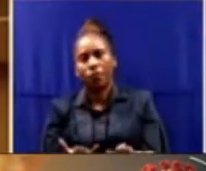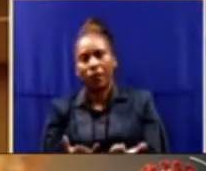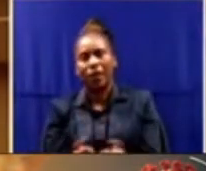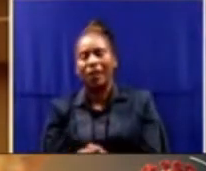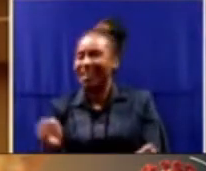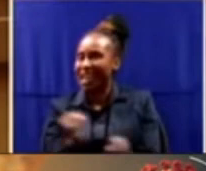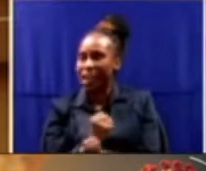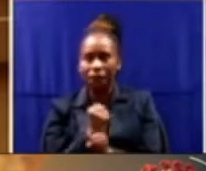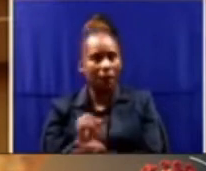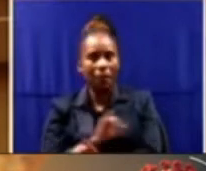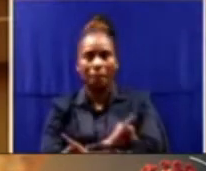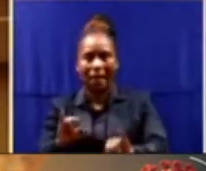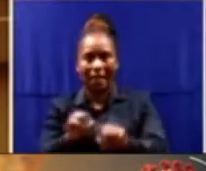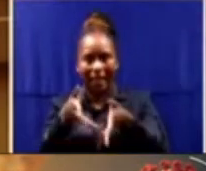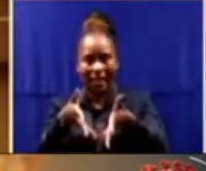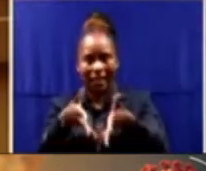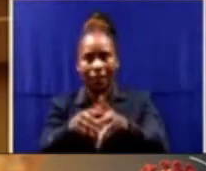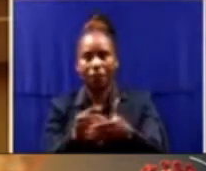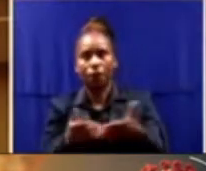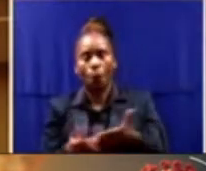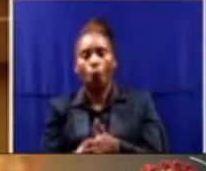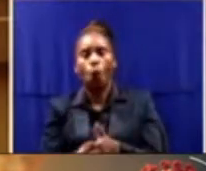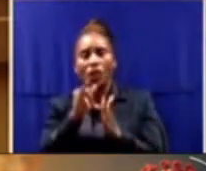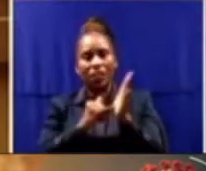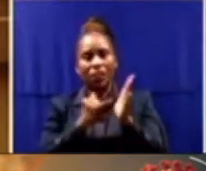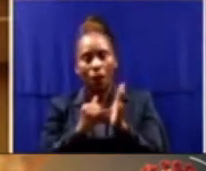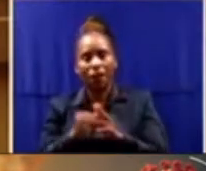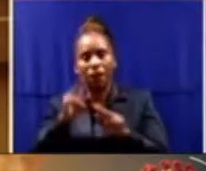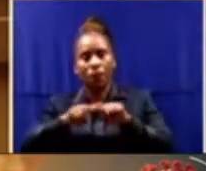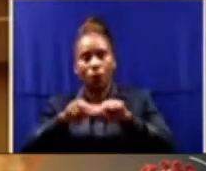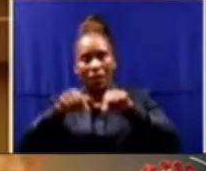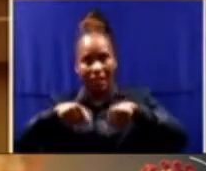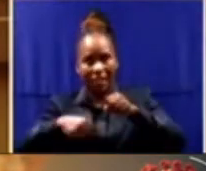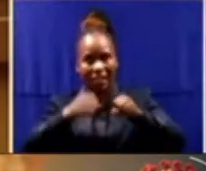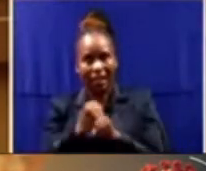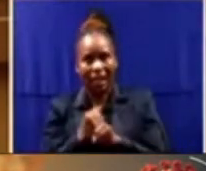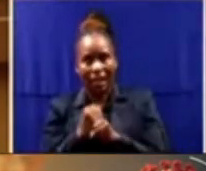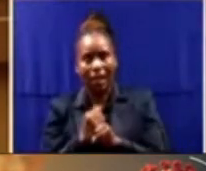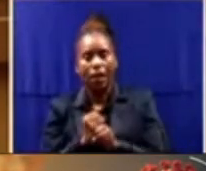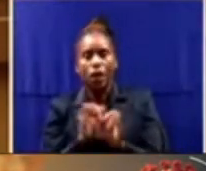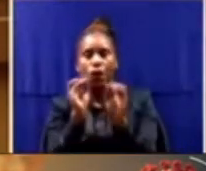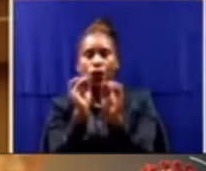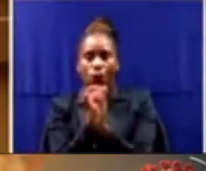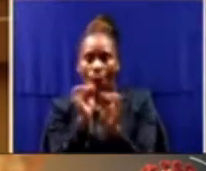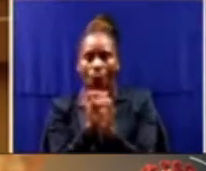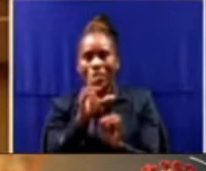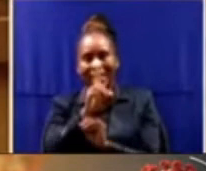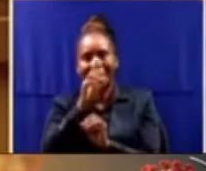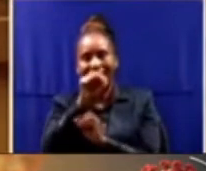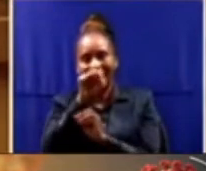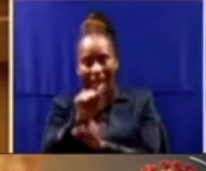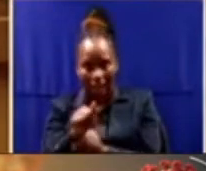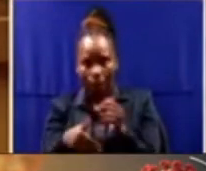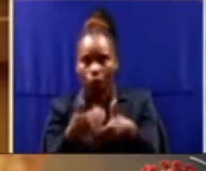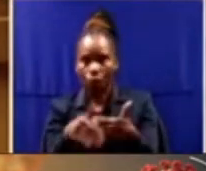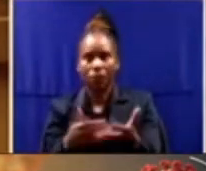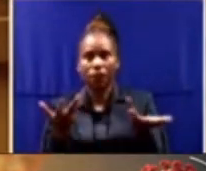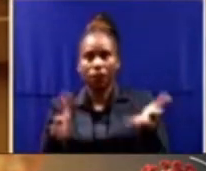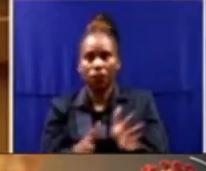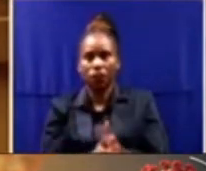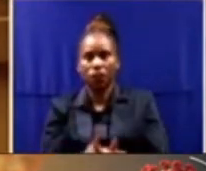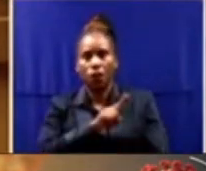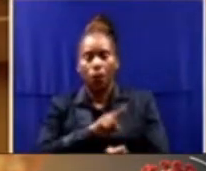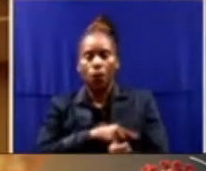bad before. In January and February this year, not a single DNA sample was processed due to the lack of consumables.